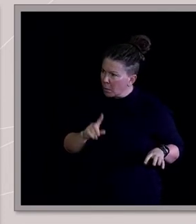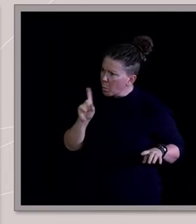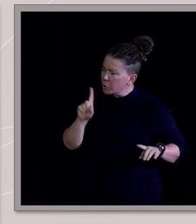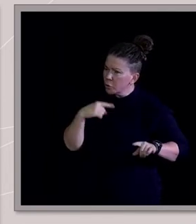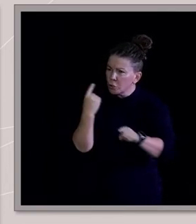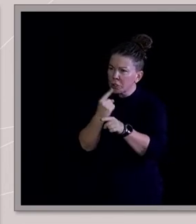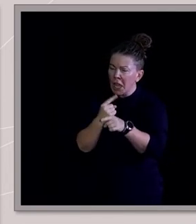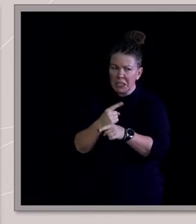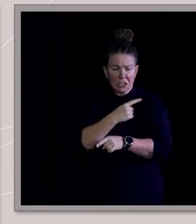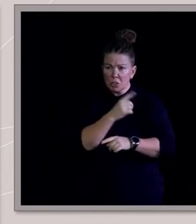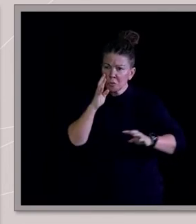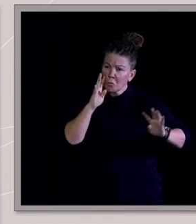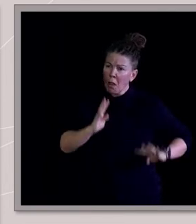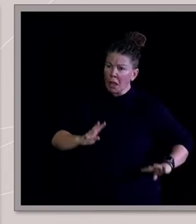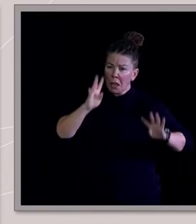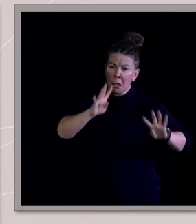making her cry? And so